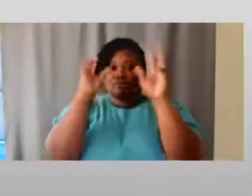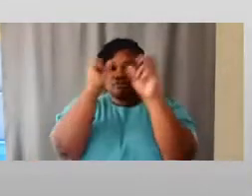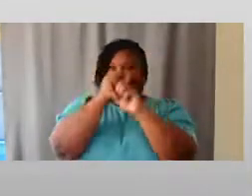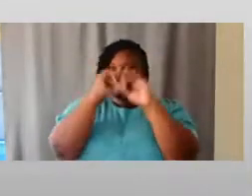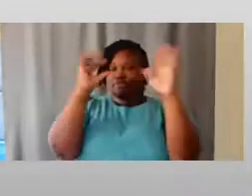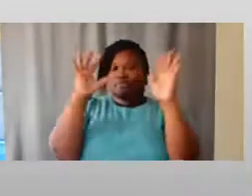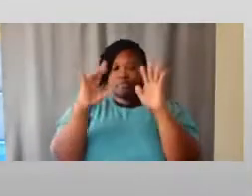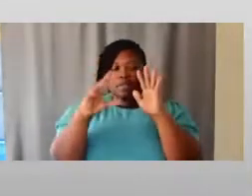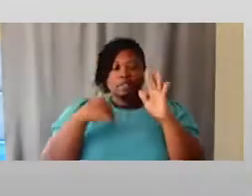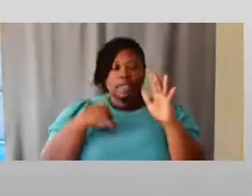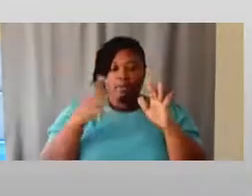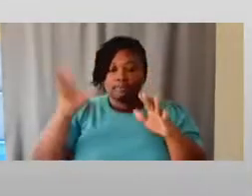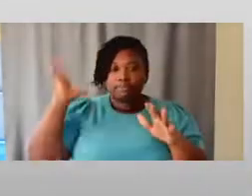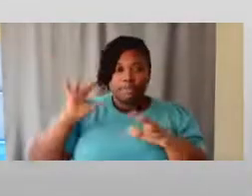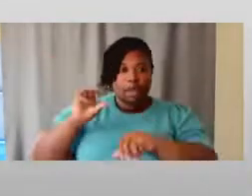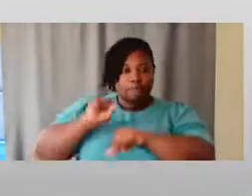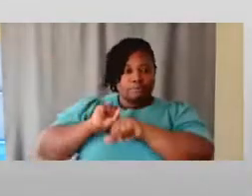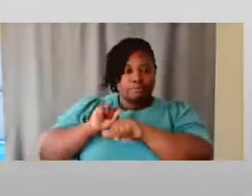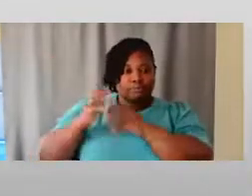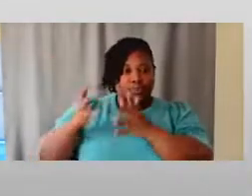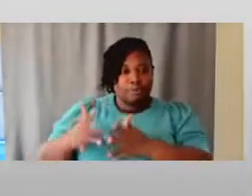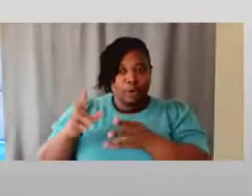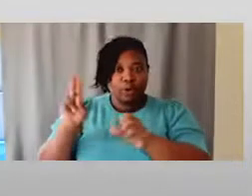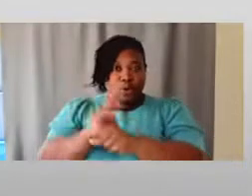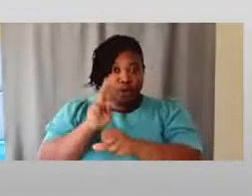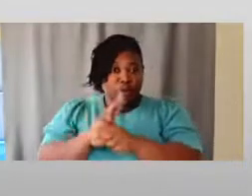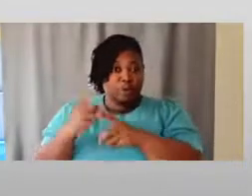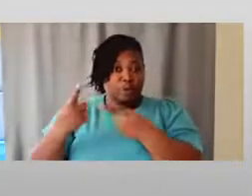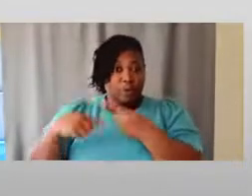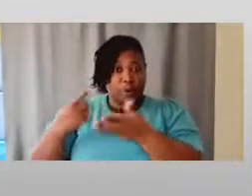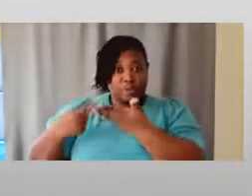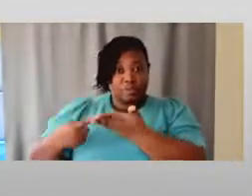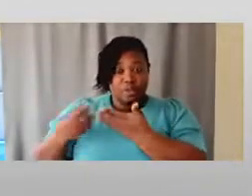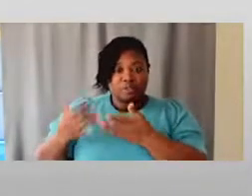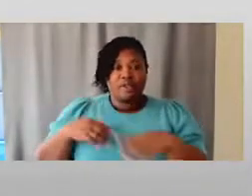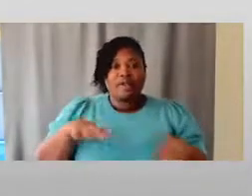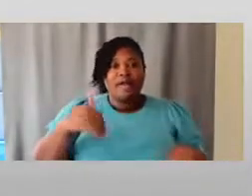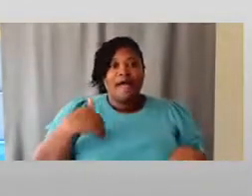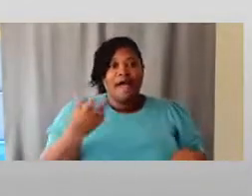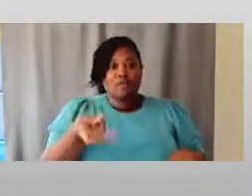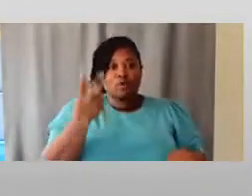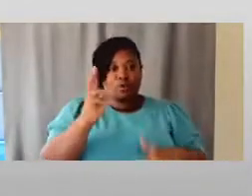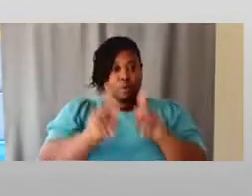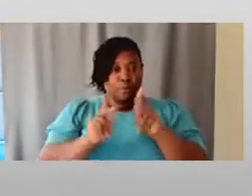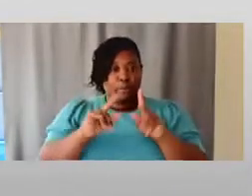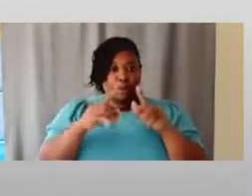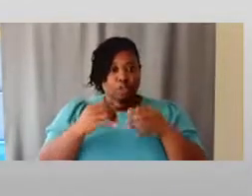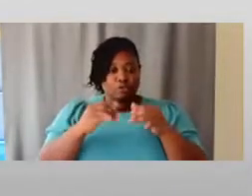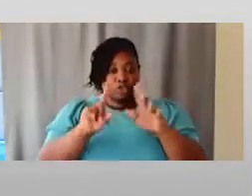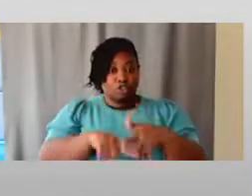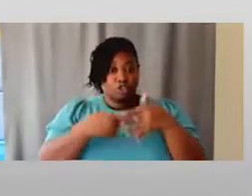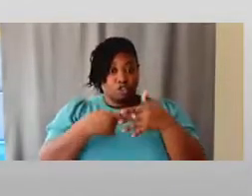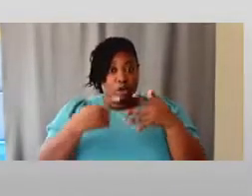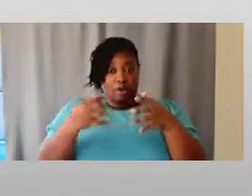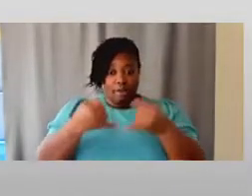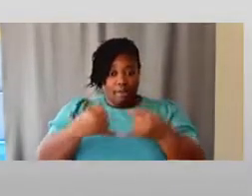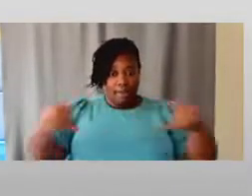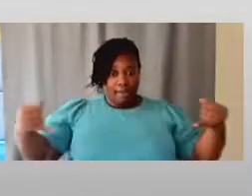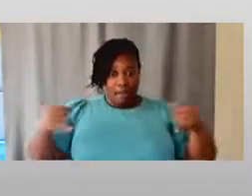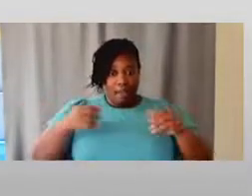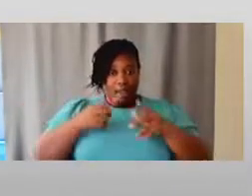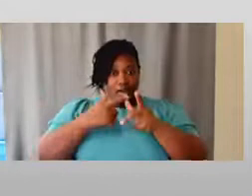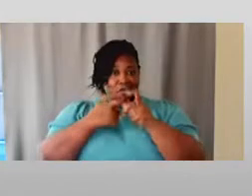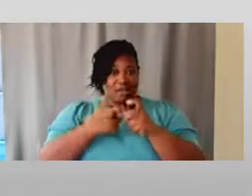Valencia Walker, used when we gave a talk about this. This image has two people at the starting line of a race, and then there's a finish line in the